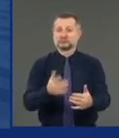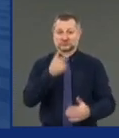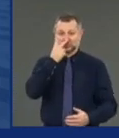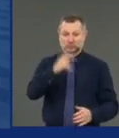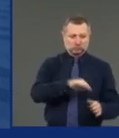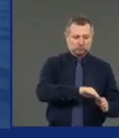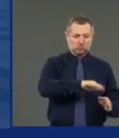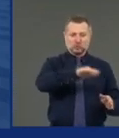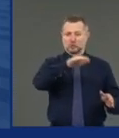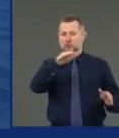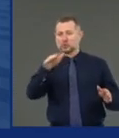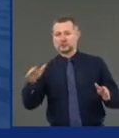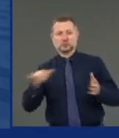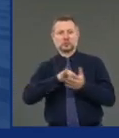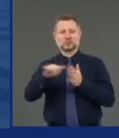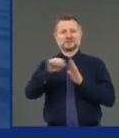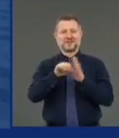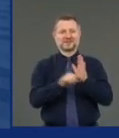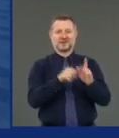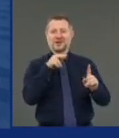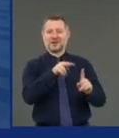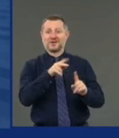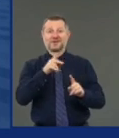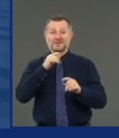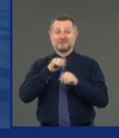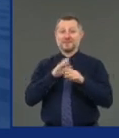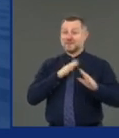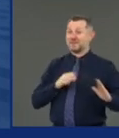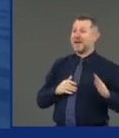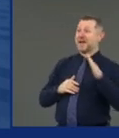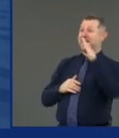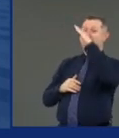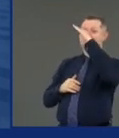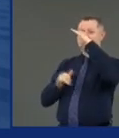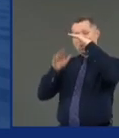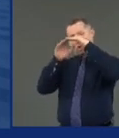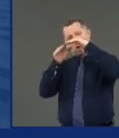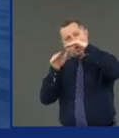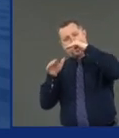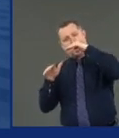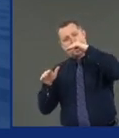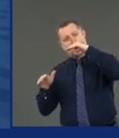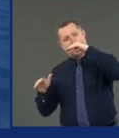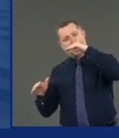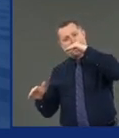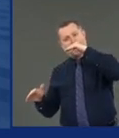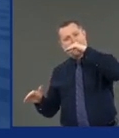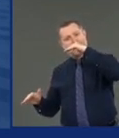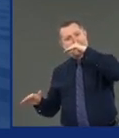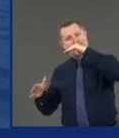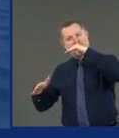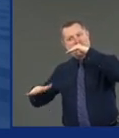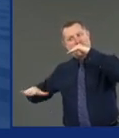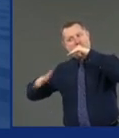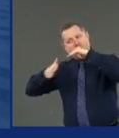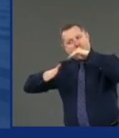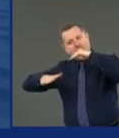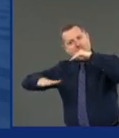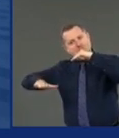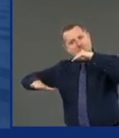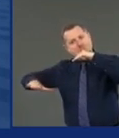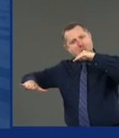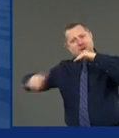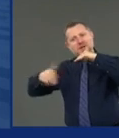down, we're on the other side of the mountain, as we say, and the decline is continuing. That's